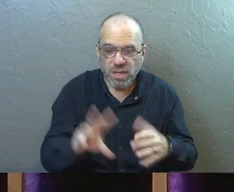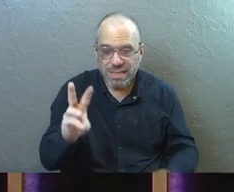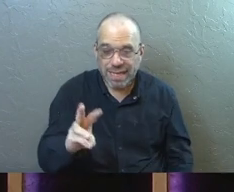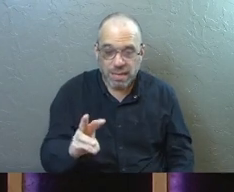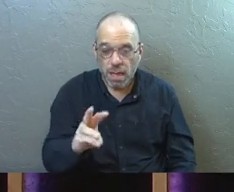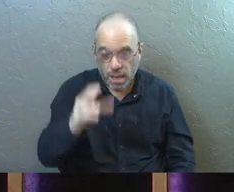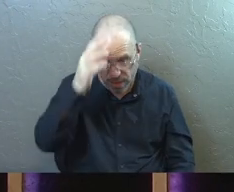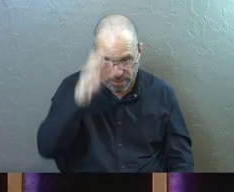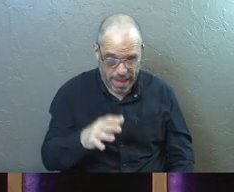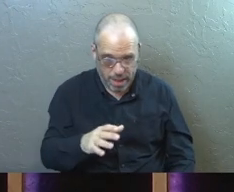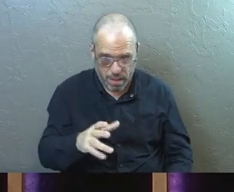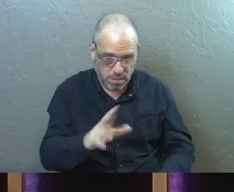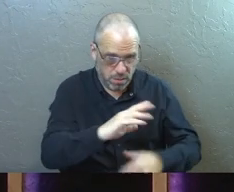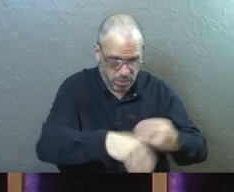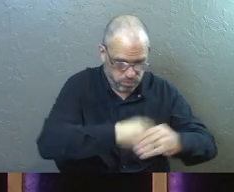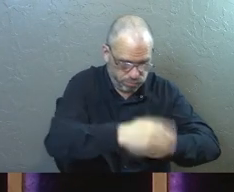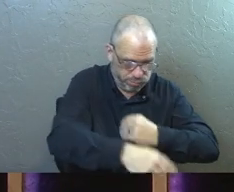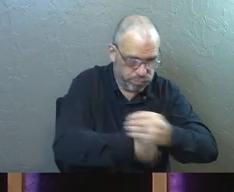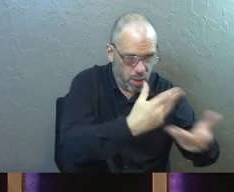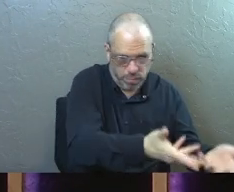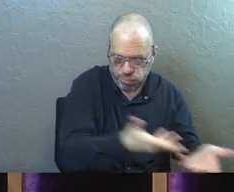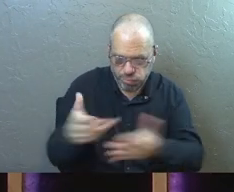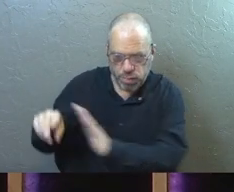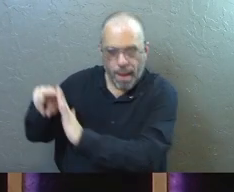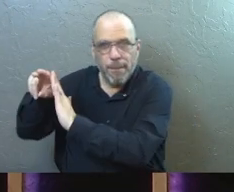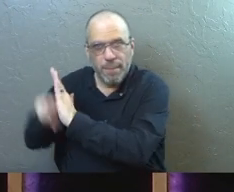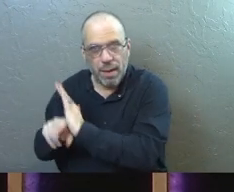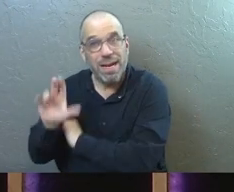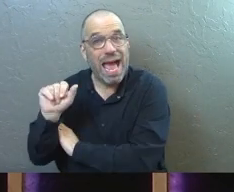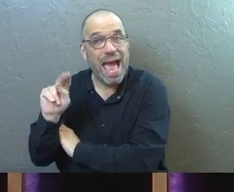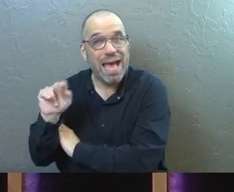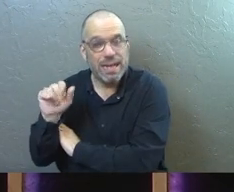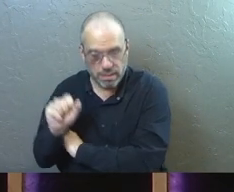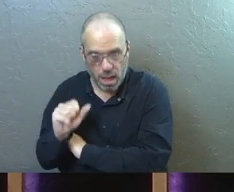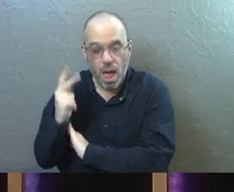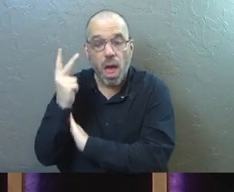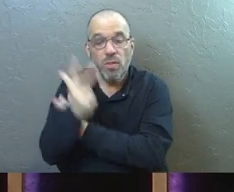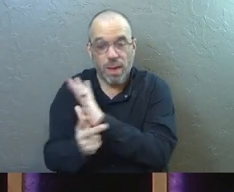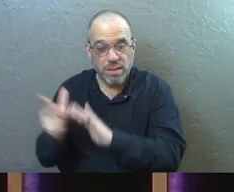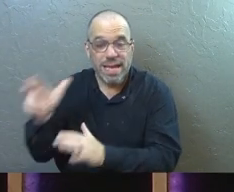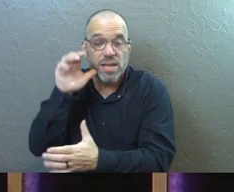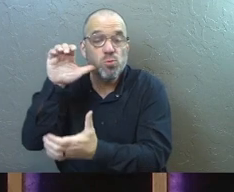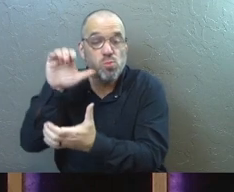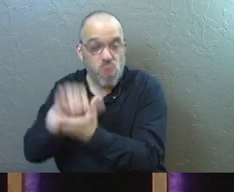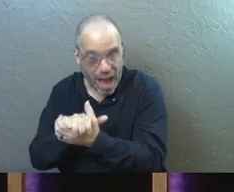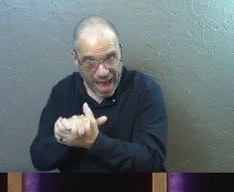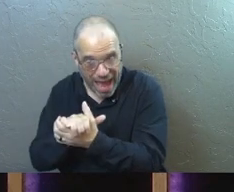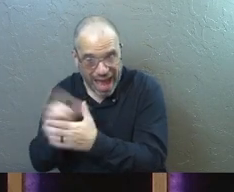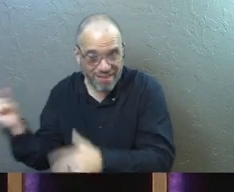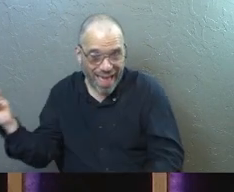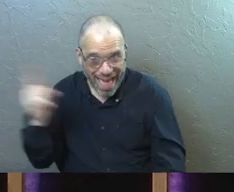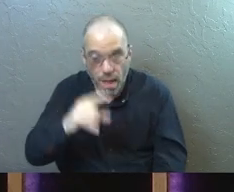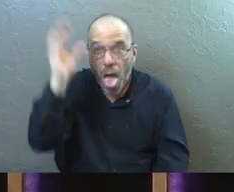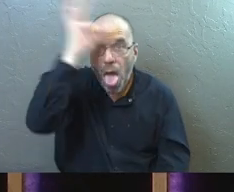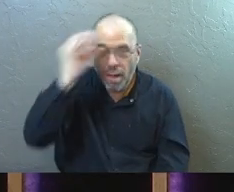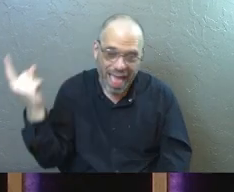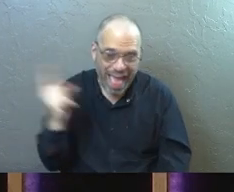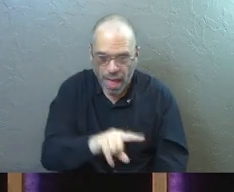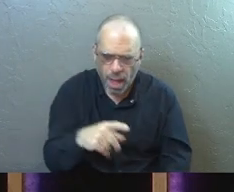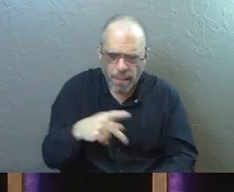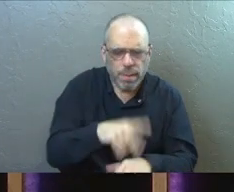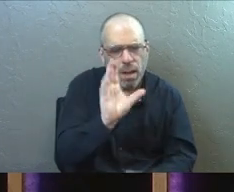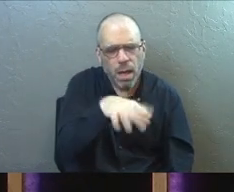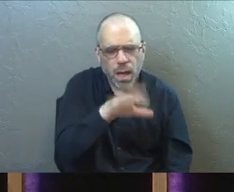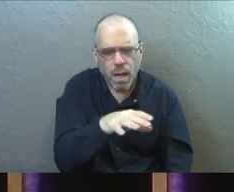some young men got up, wrapped him in a sheet and took him out and buried him. About three hours later, his wife came in not knowing what had happened. And